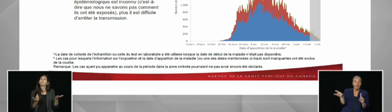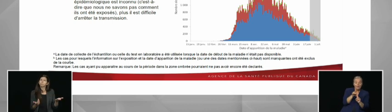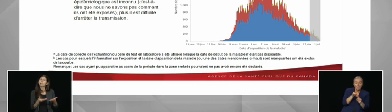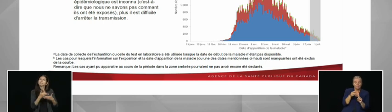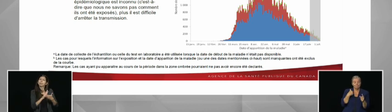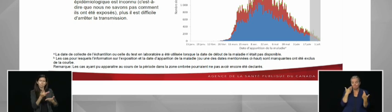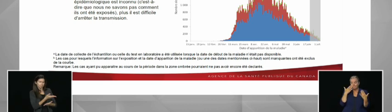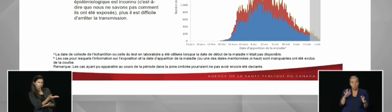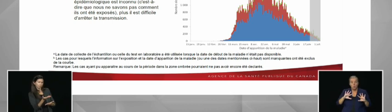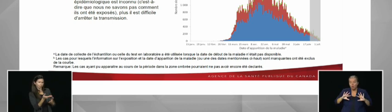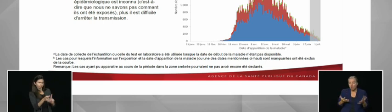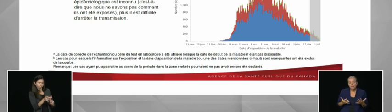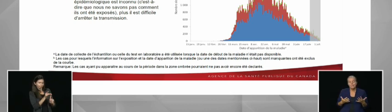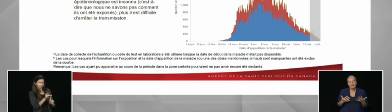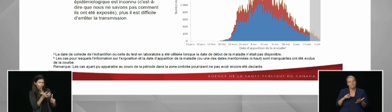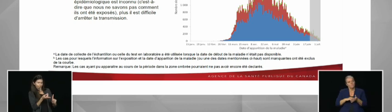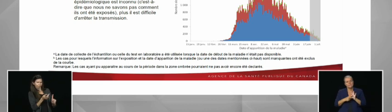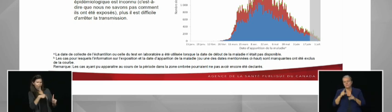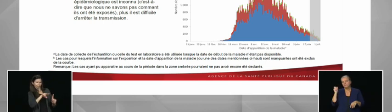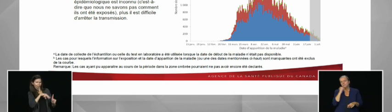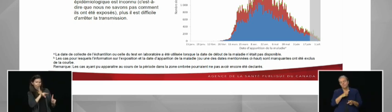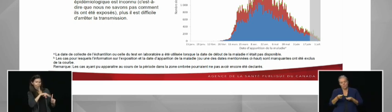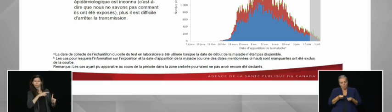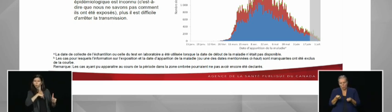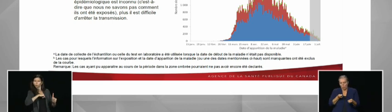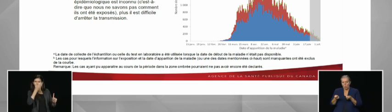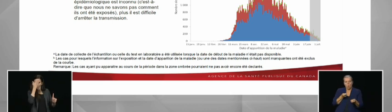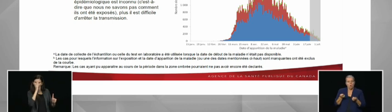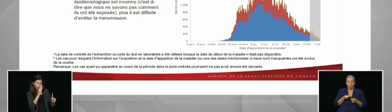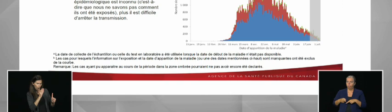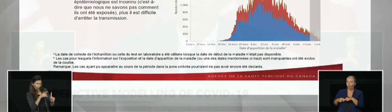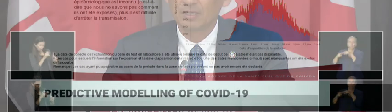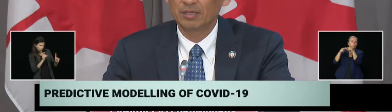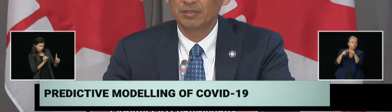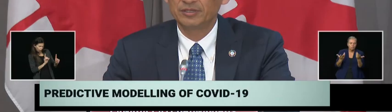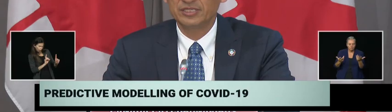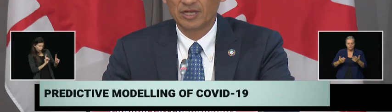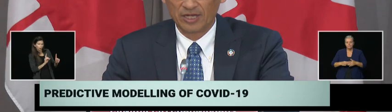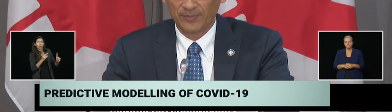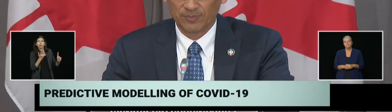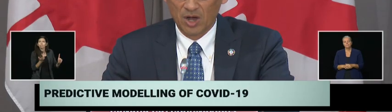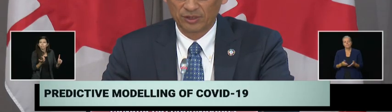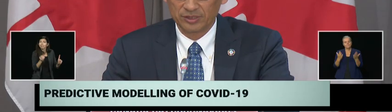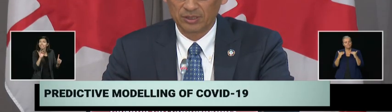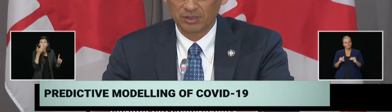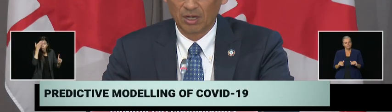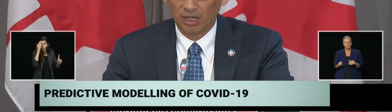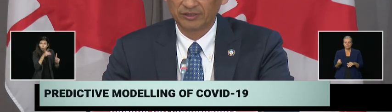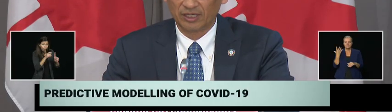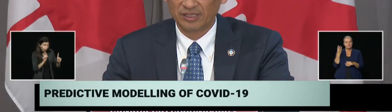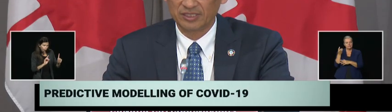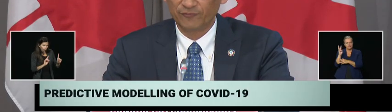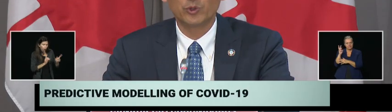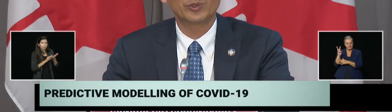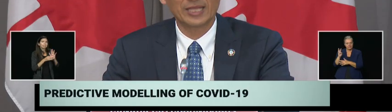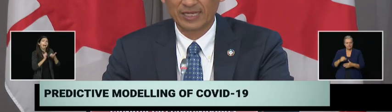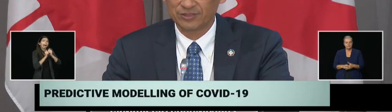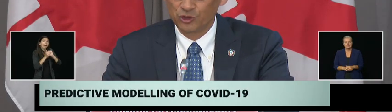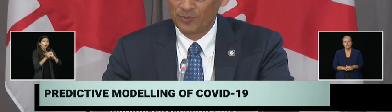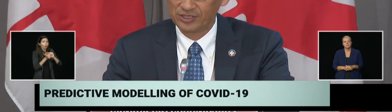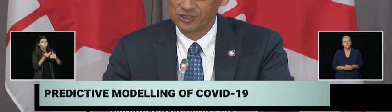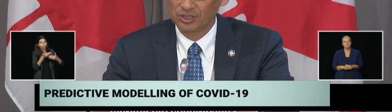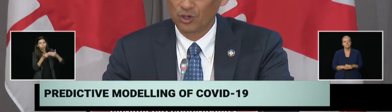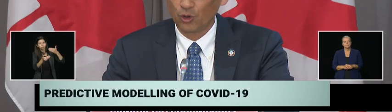augmentation des cas. Now, moving on to slide 16. These dynamic models all tell us that if we